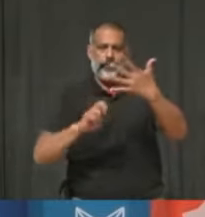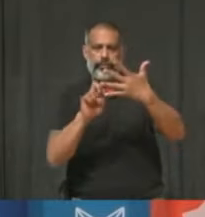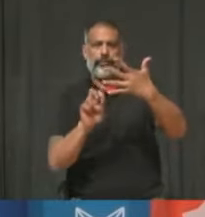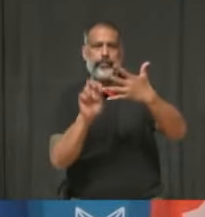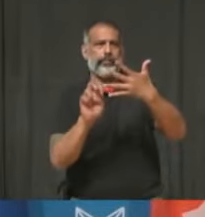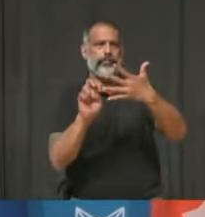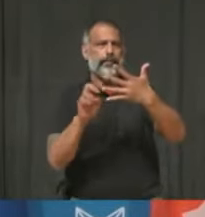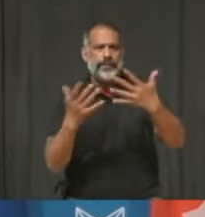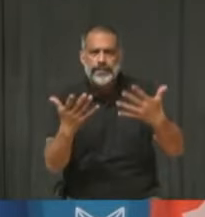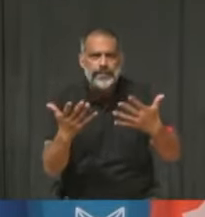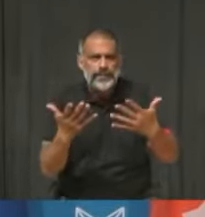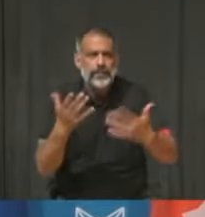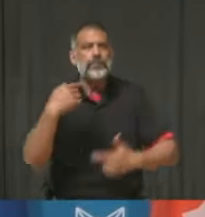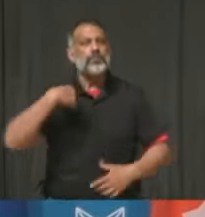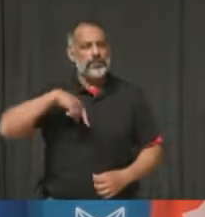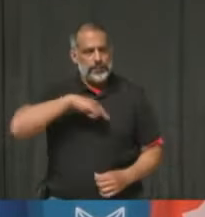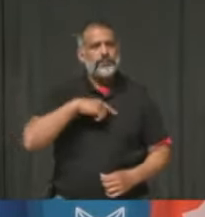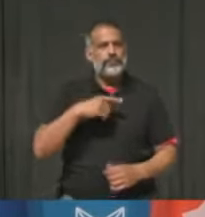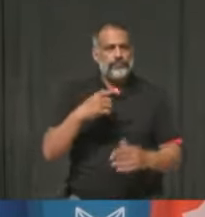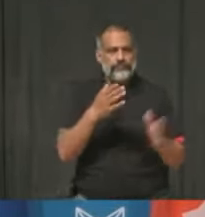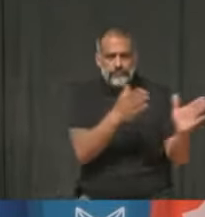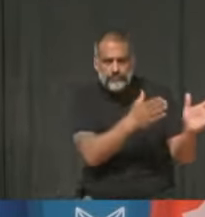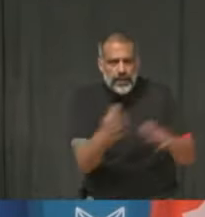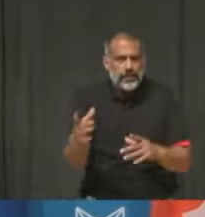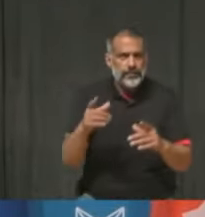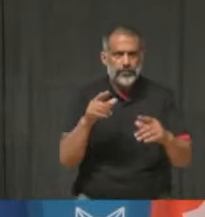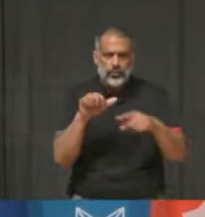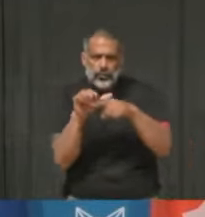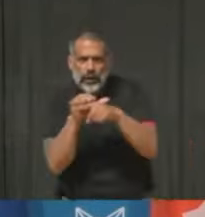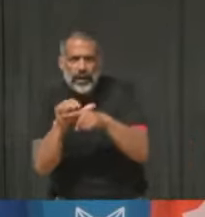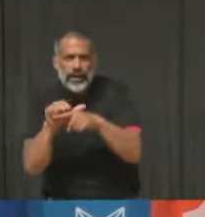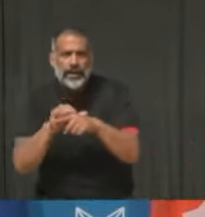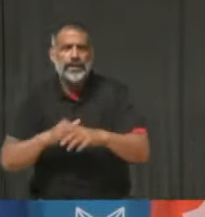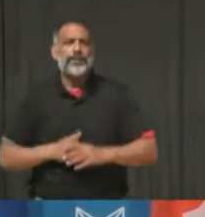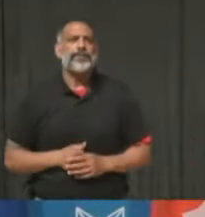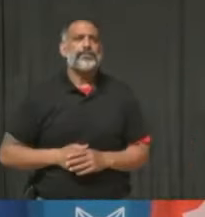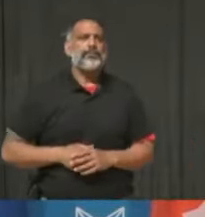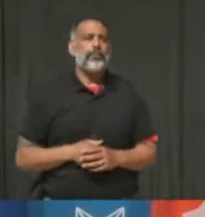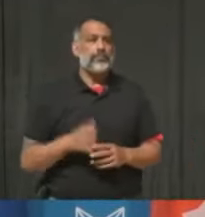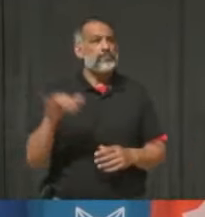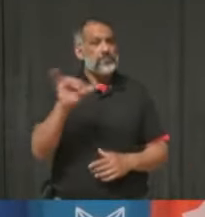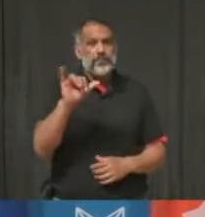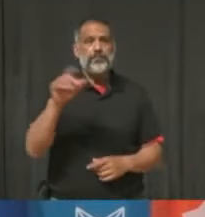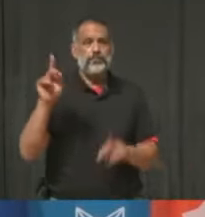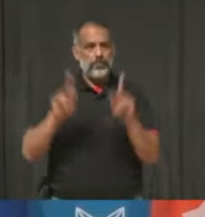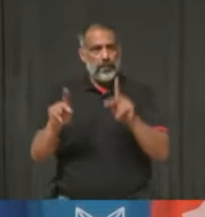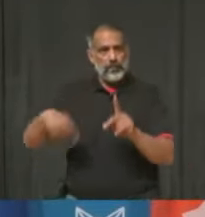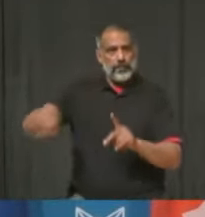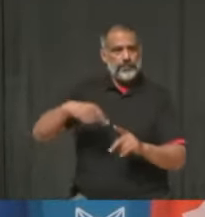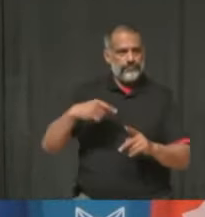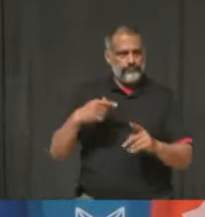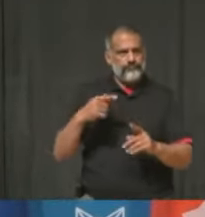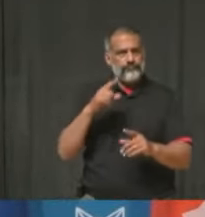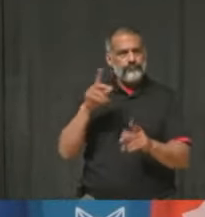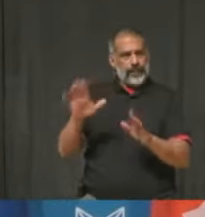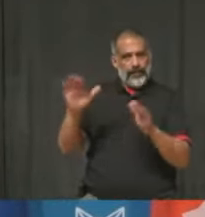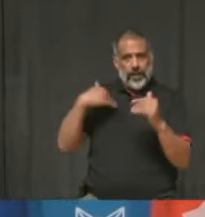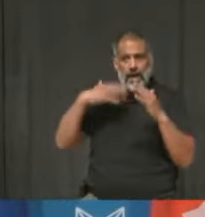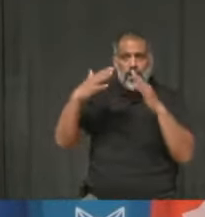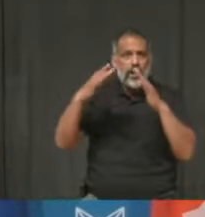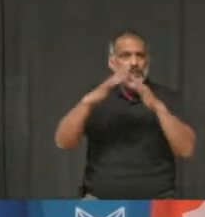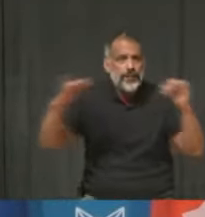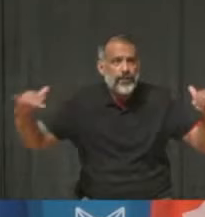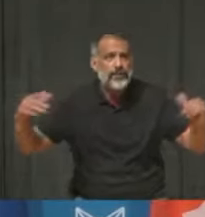already ongoing on that. But it's also about hearing the voices of those with the lived experience and making sure that those voices are not just heard,